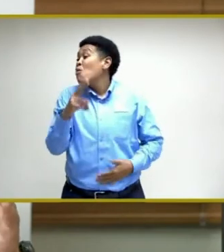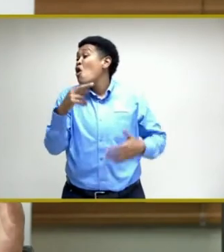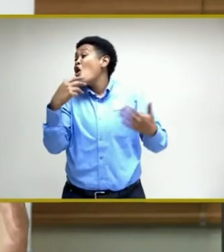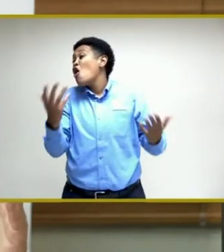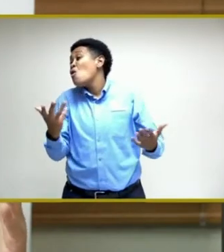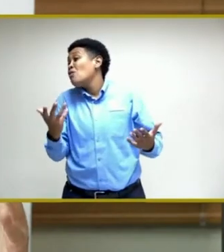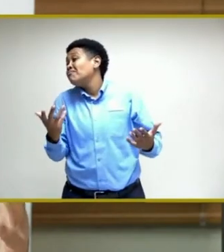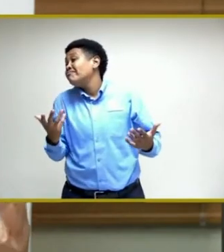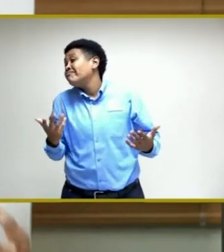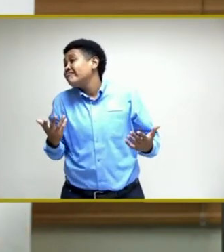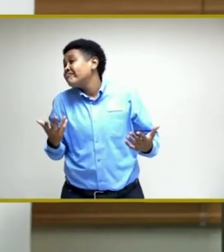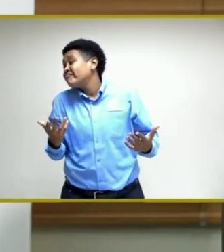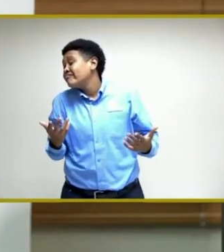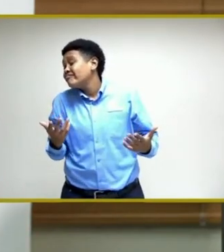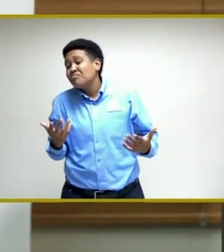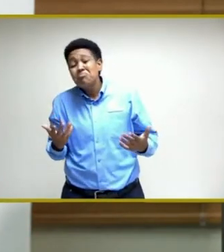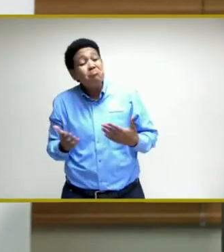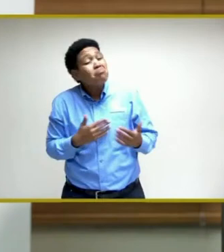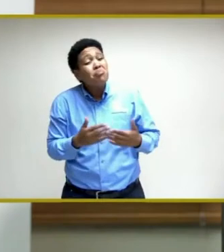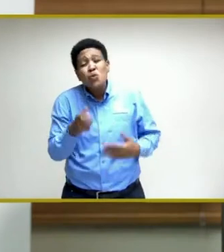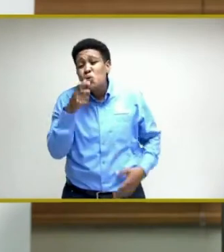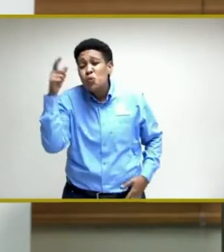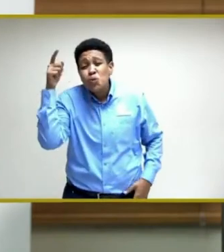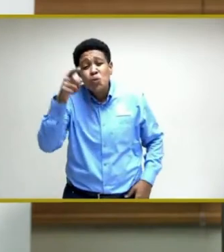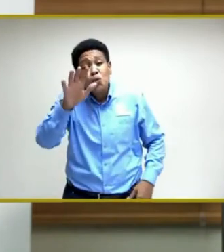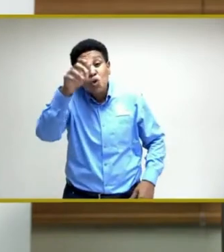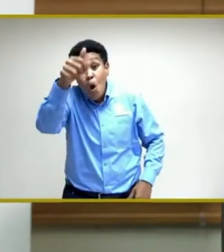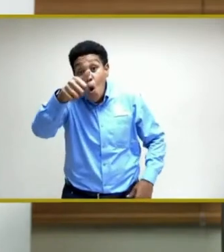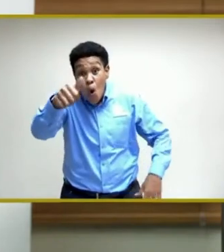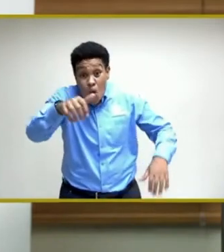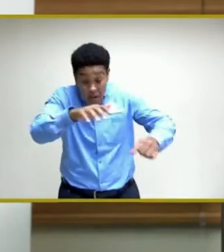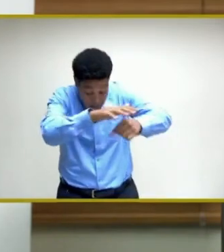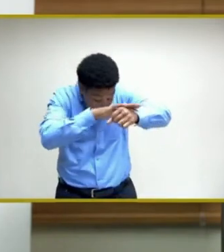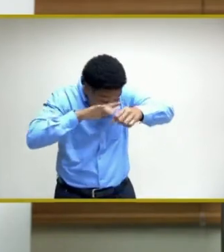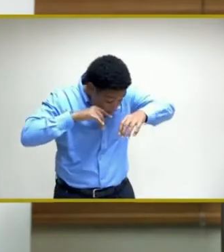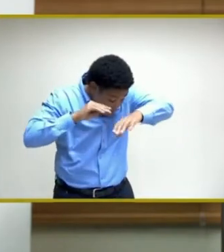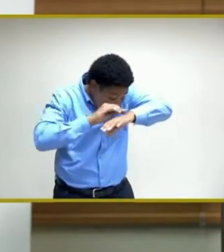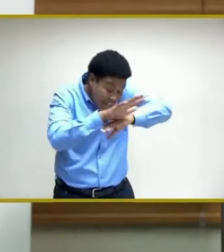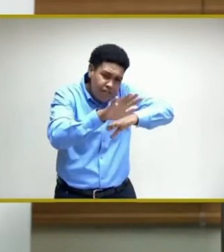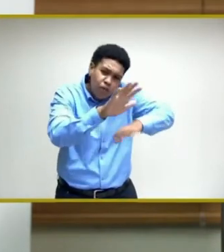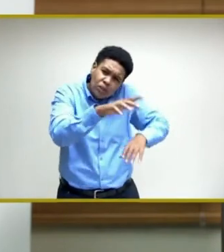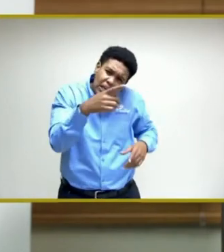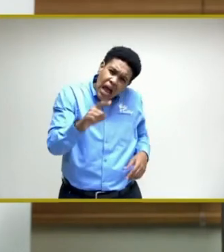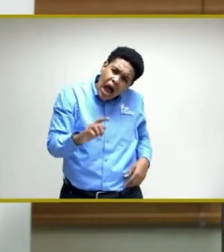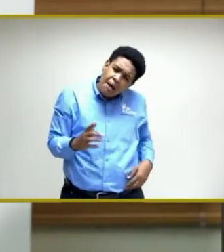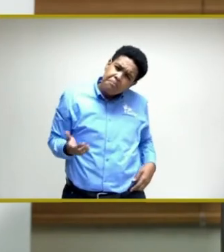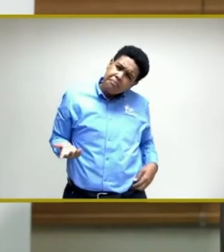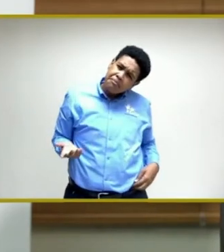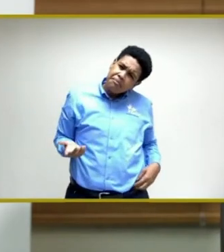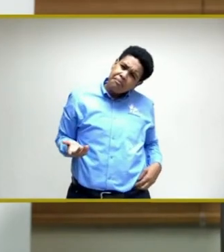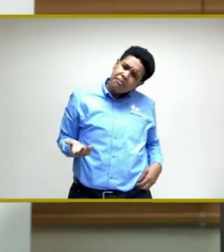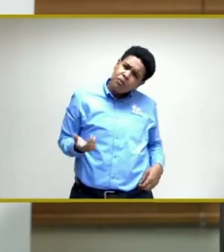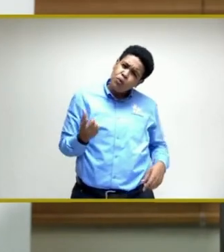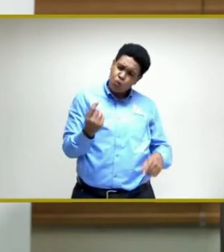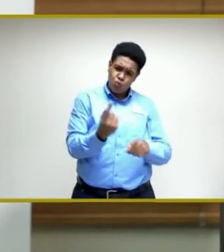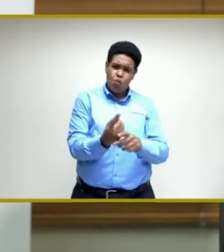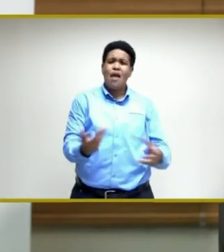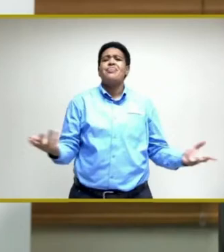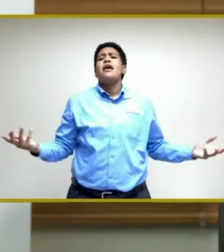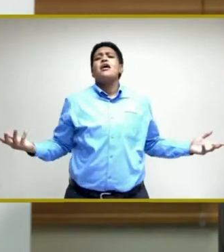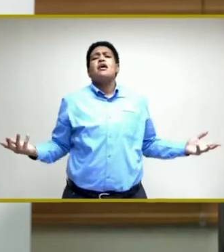you know, whoever you are in your own sphere of influence, do the right thing.